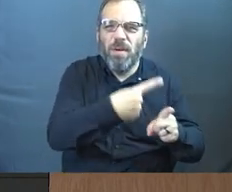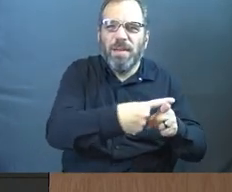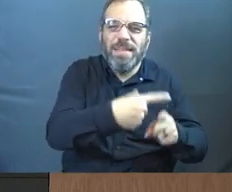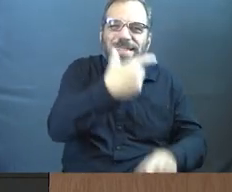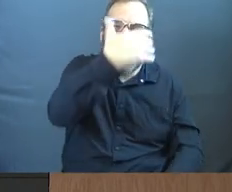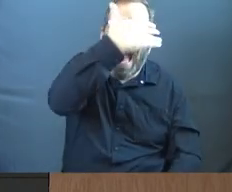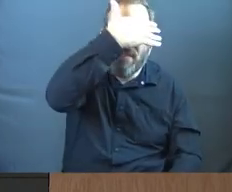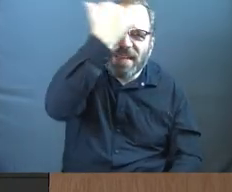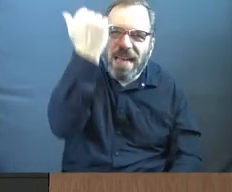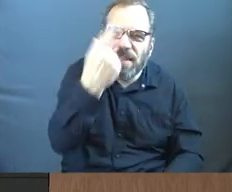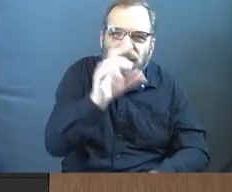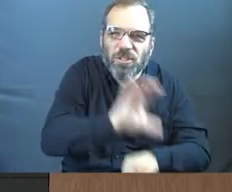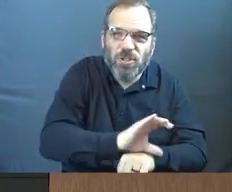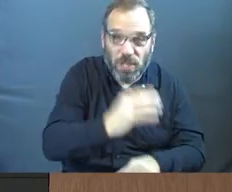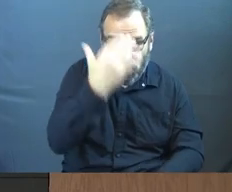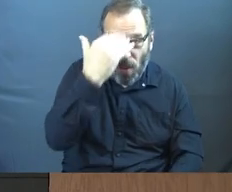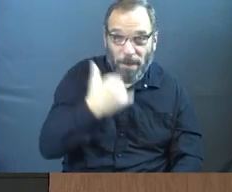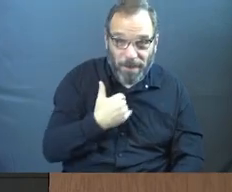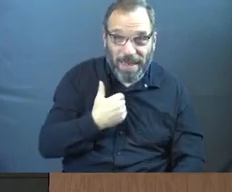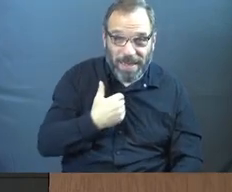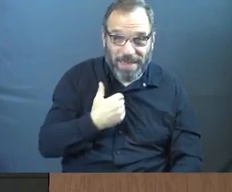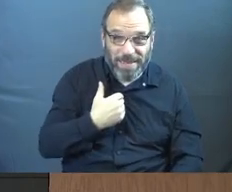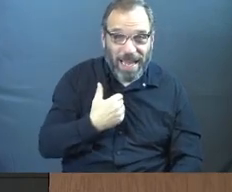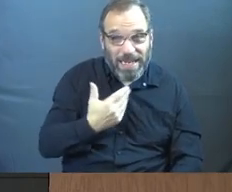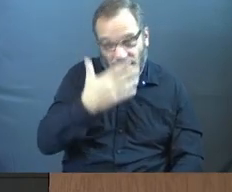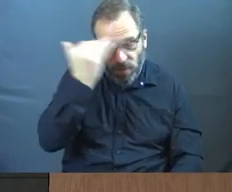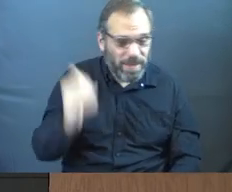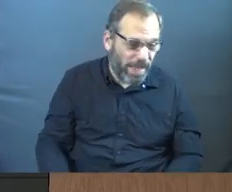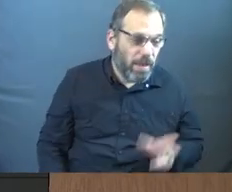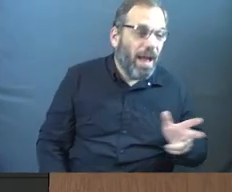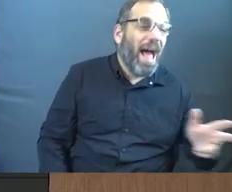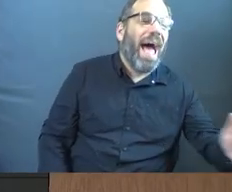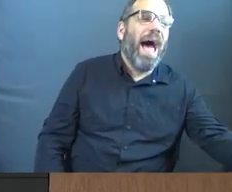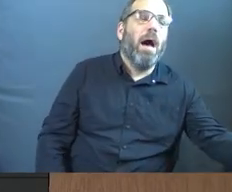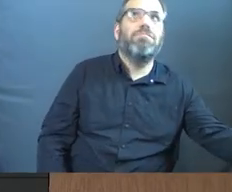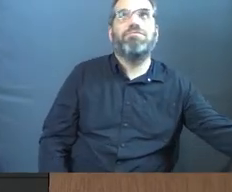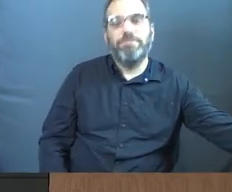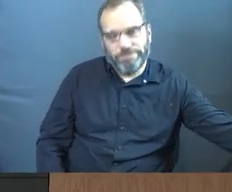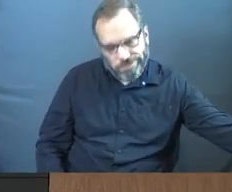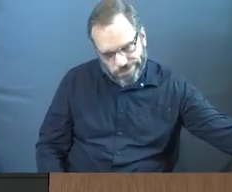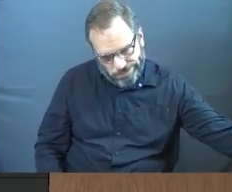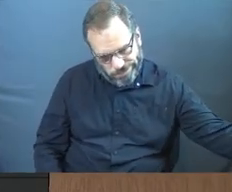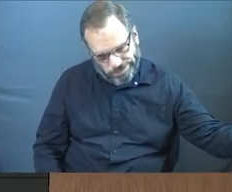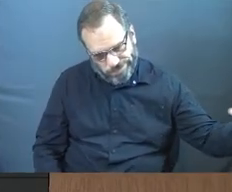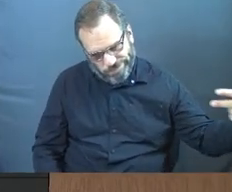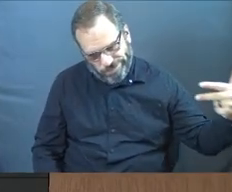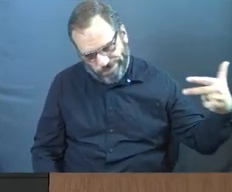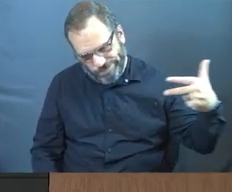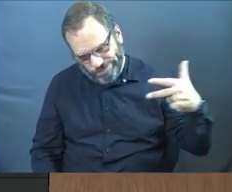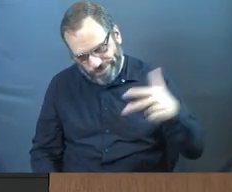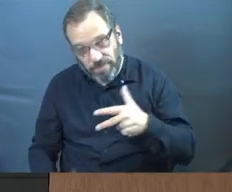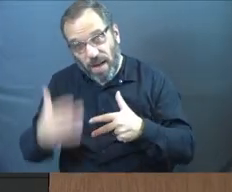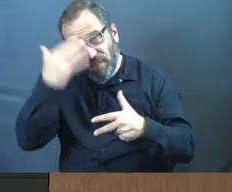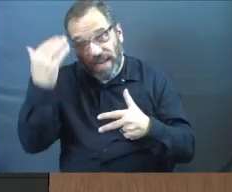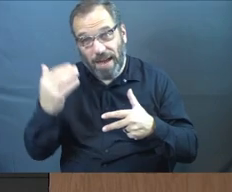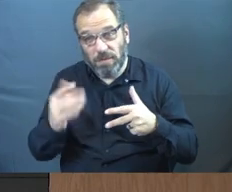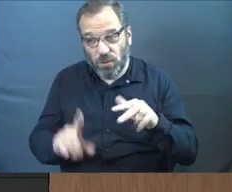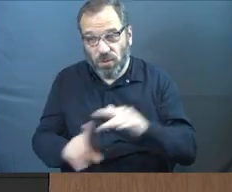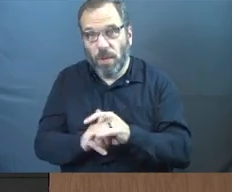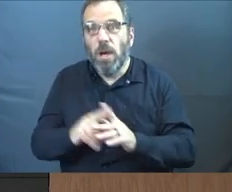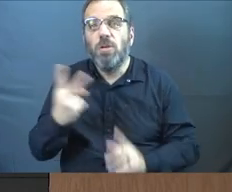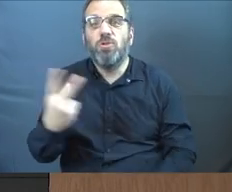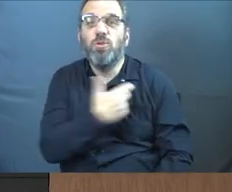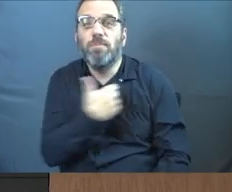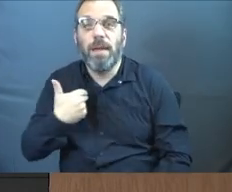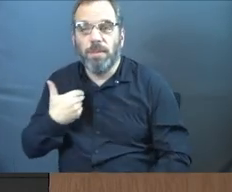forgotten something at the church, which if you know me, you know, I do sometimes. And so I drove back here to get the thing that I forgot. when I came back in, there were